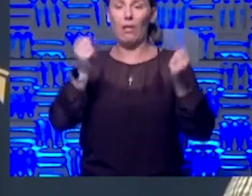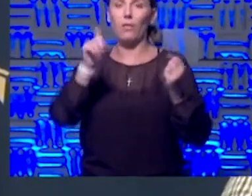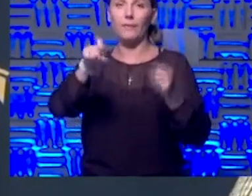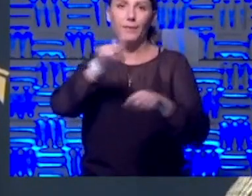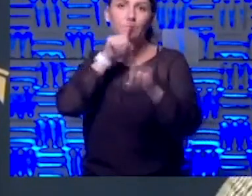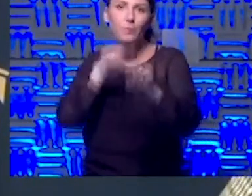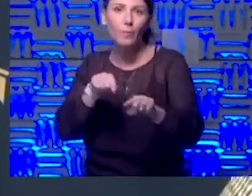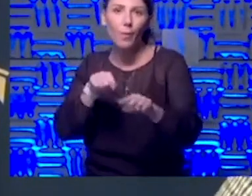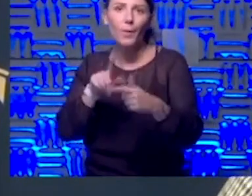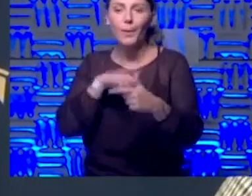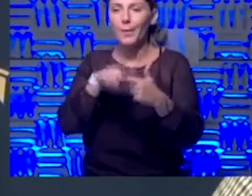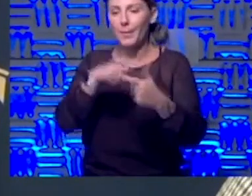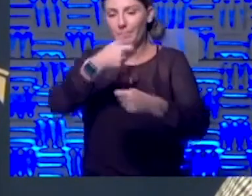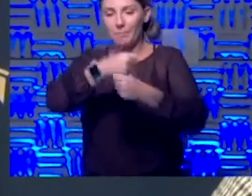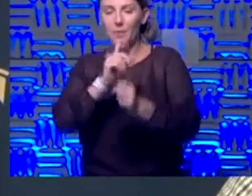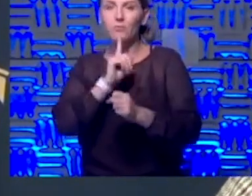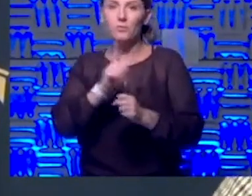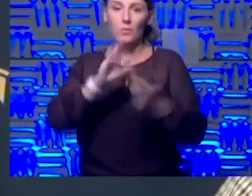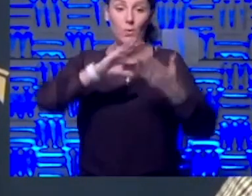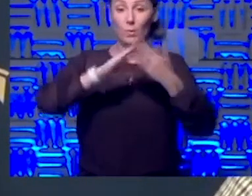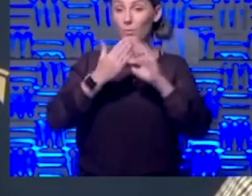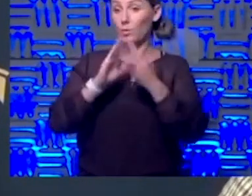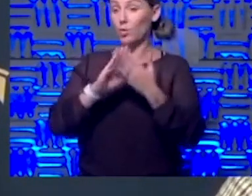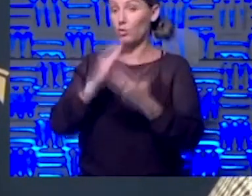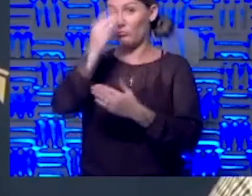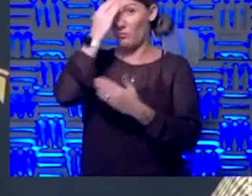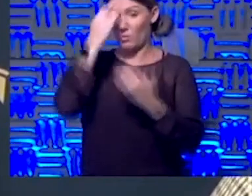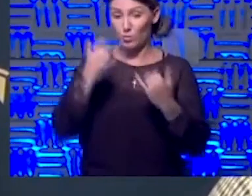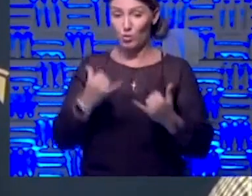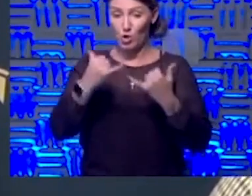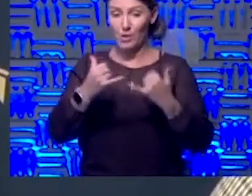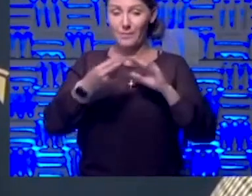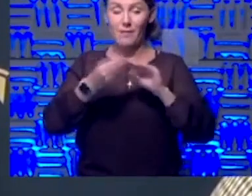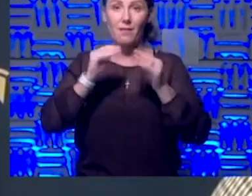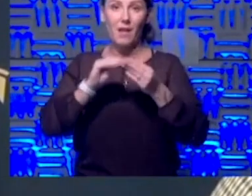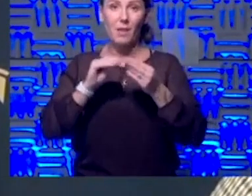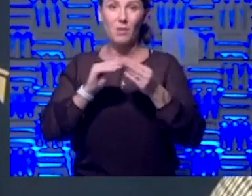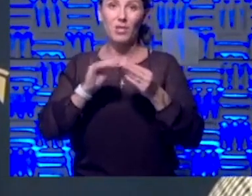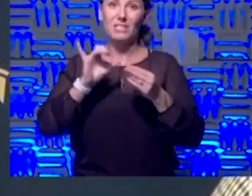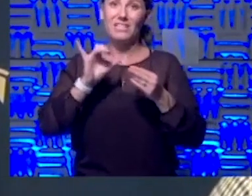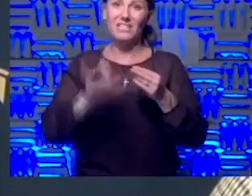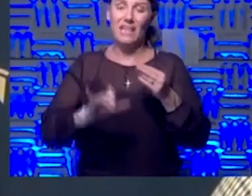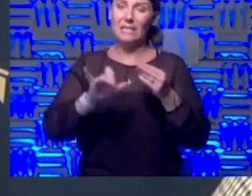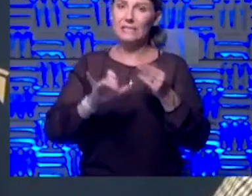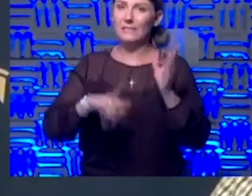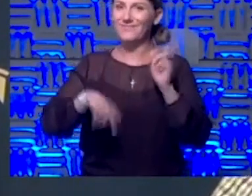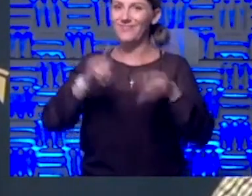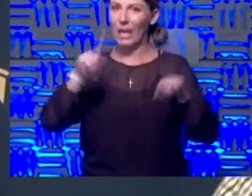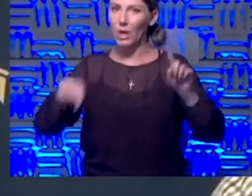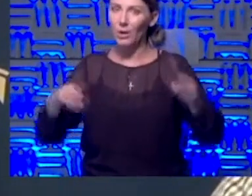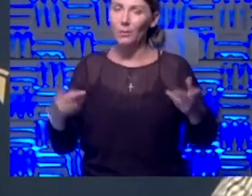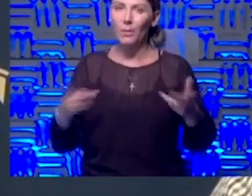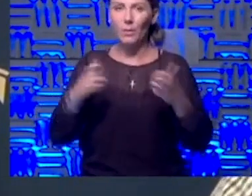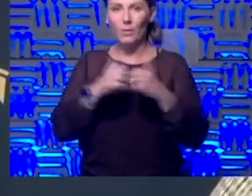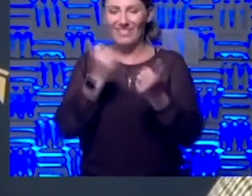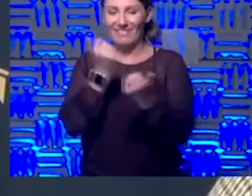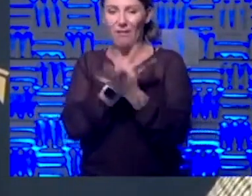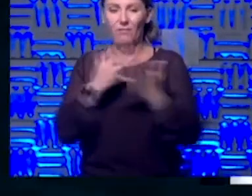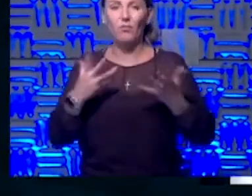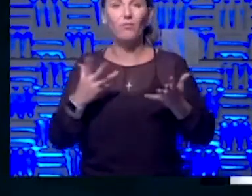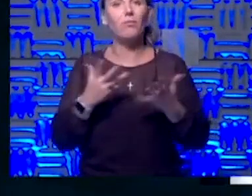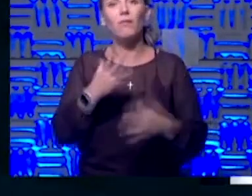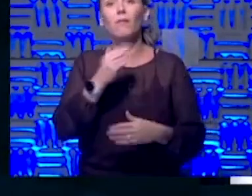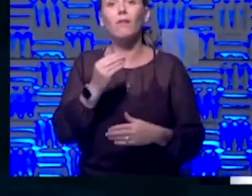that and then make sure the community knows what the current numbers are. So I think that's a confounding variable of all of it. And I think